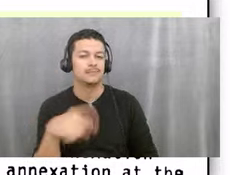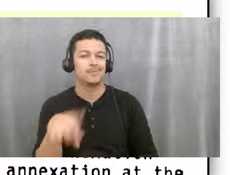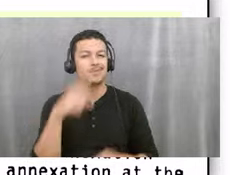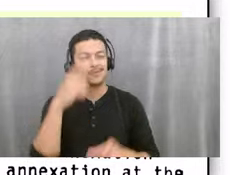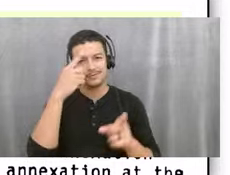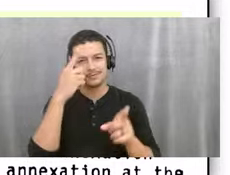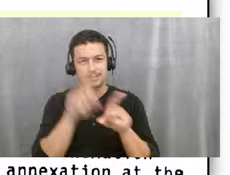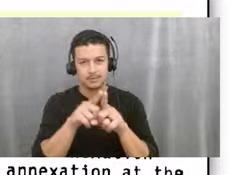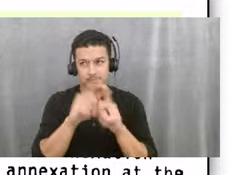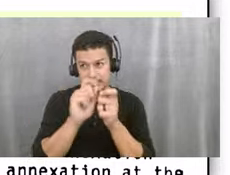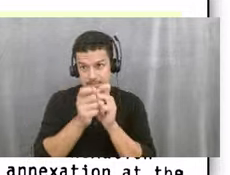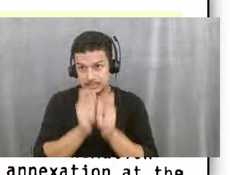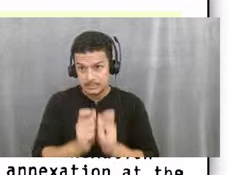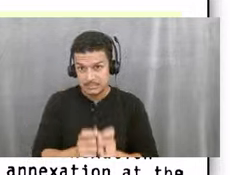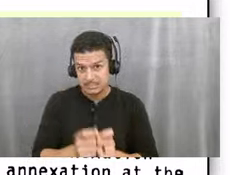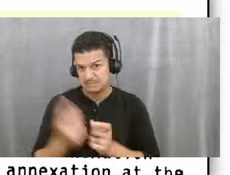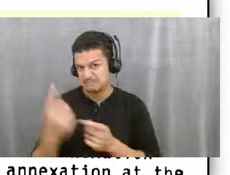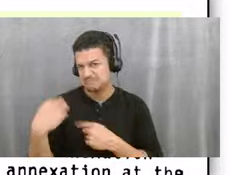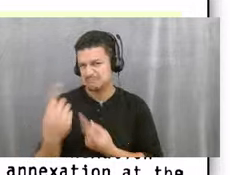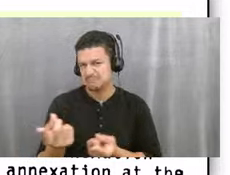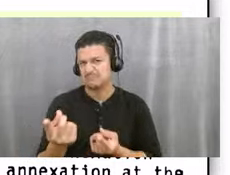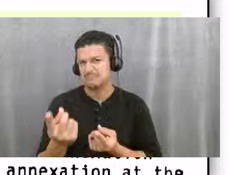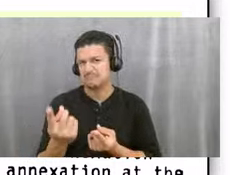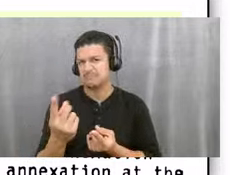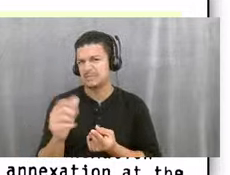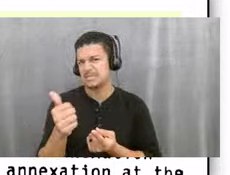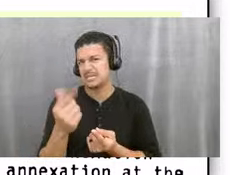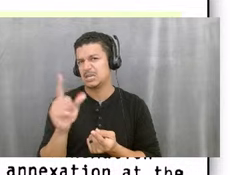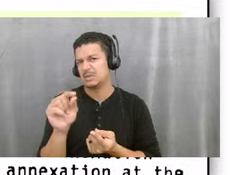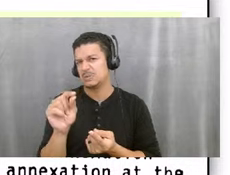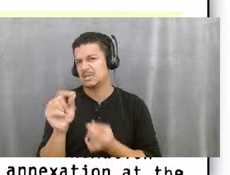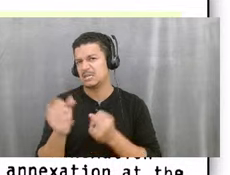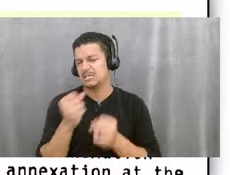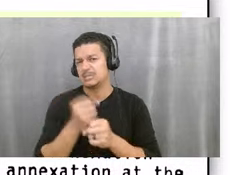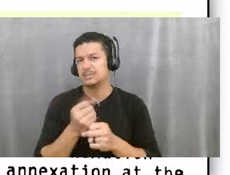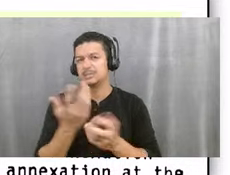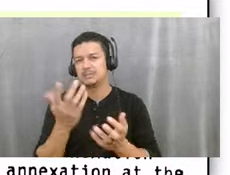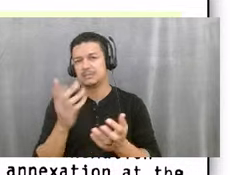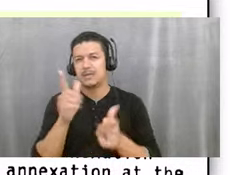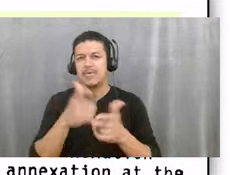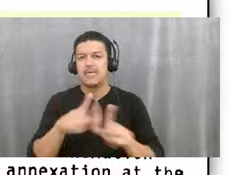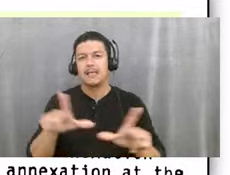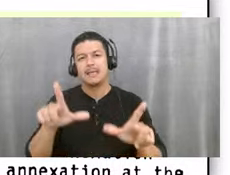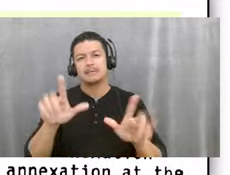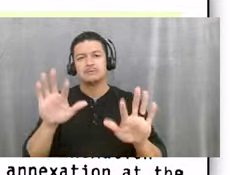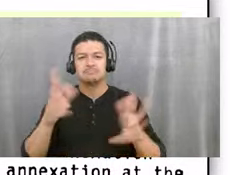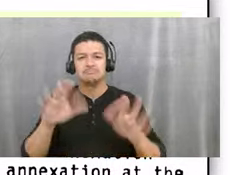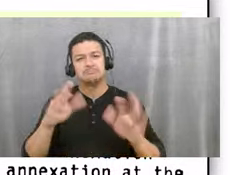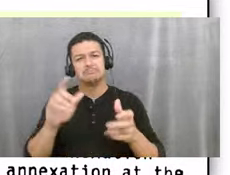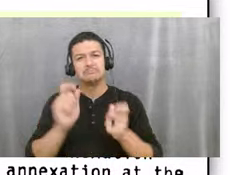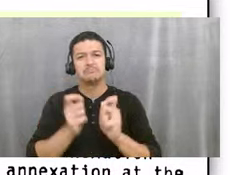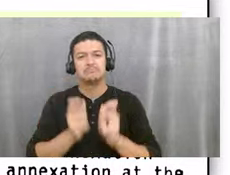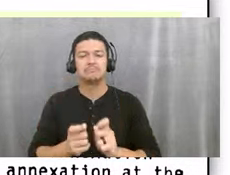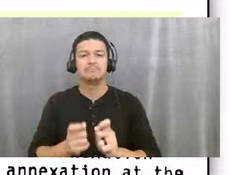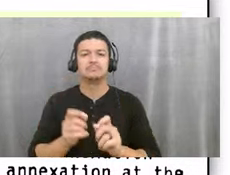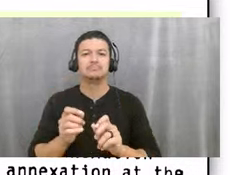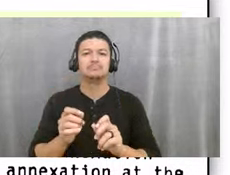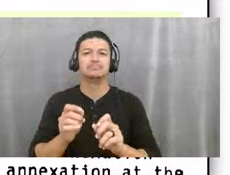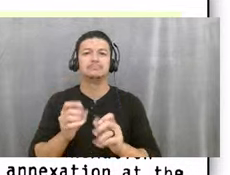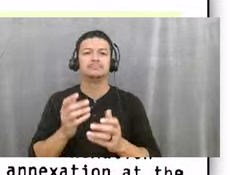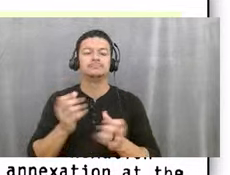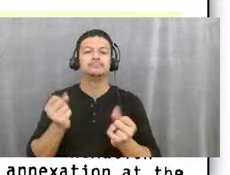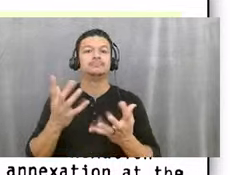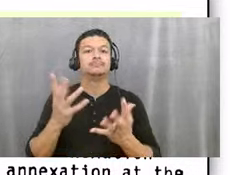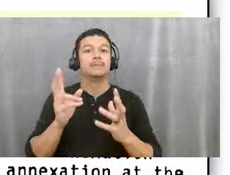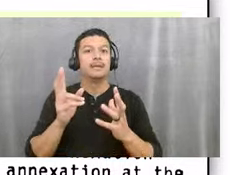over the last couple of decades. So not all the language is the same. Um, and there's lots of versions of this. And as you can imagine,